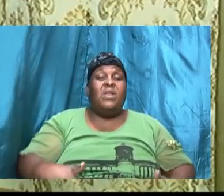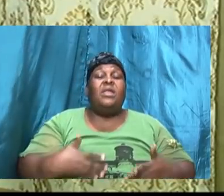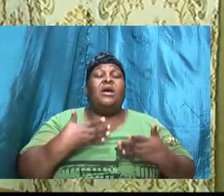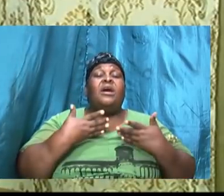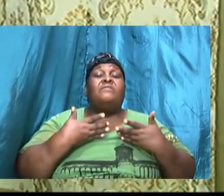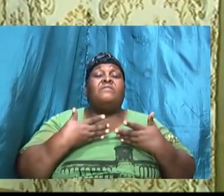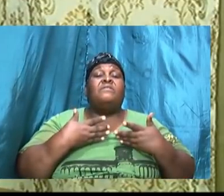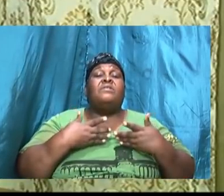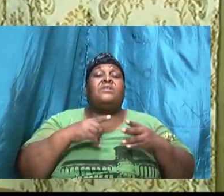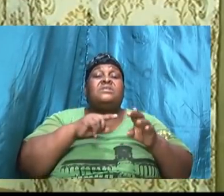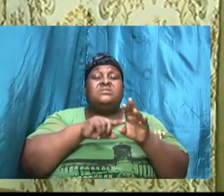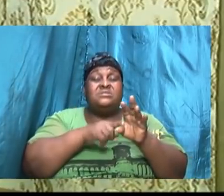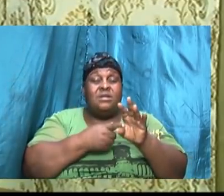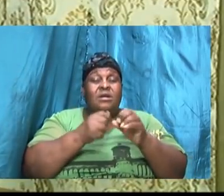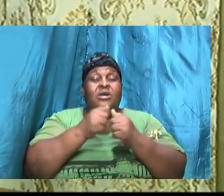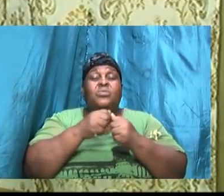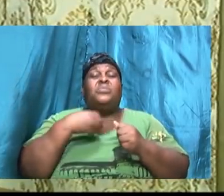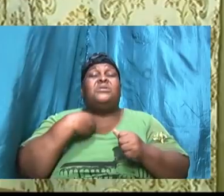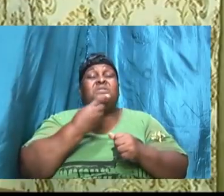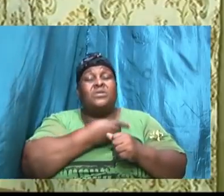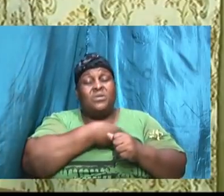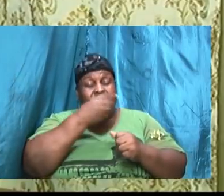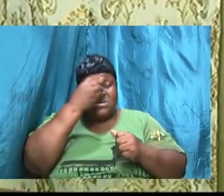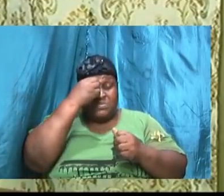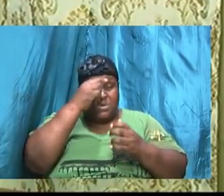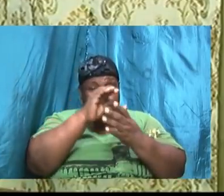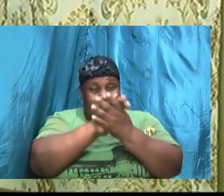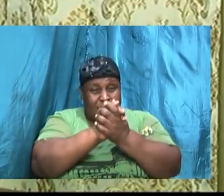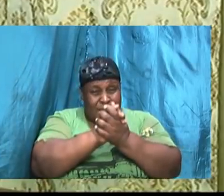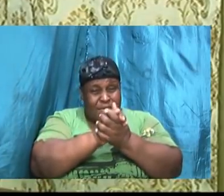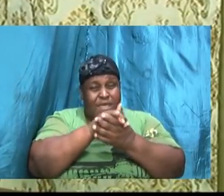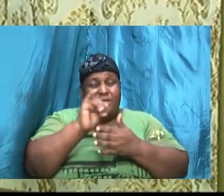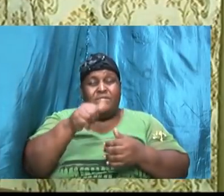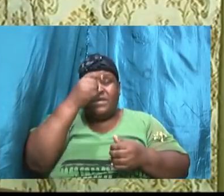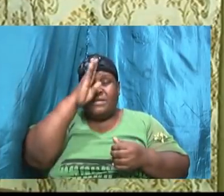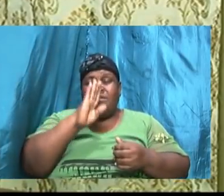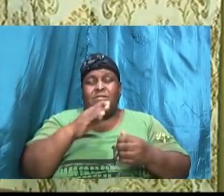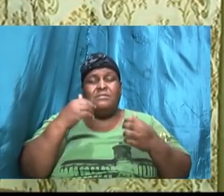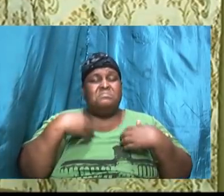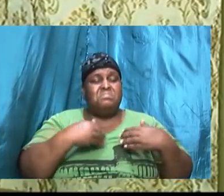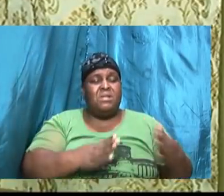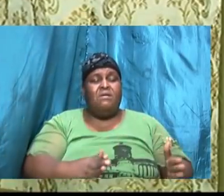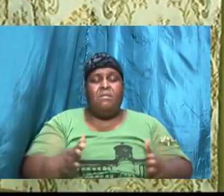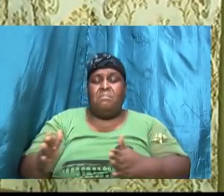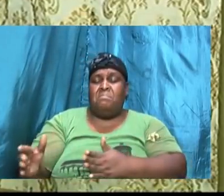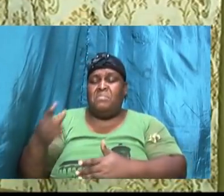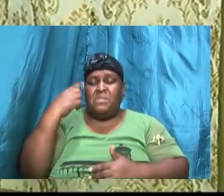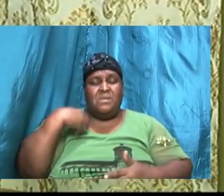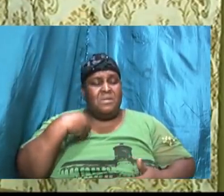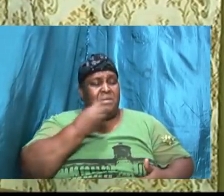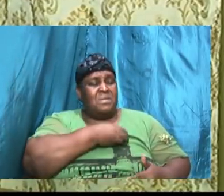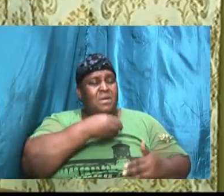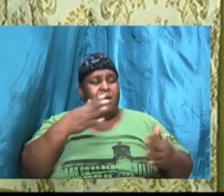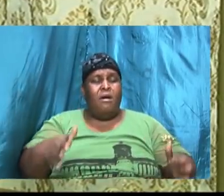starts with us believing that he has a plan for our life